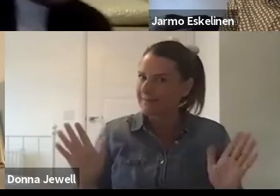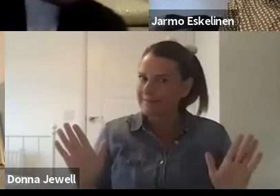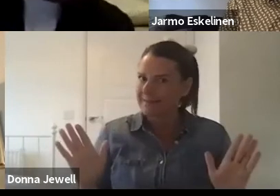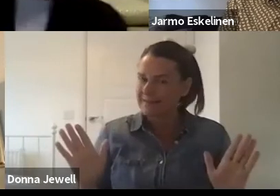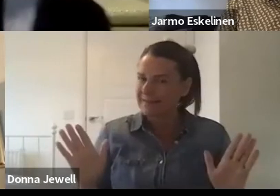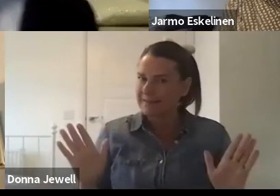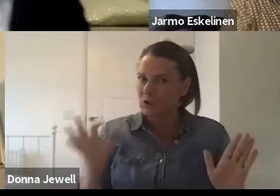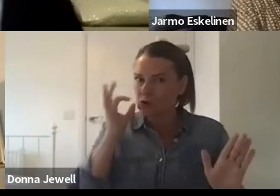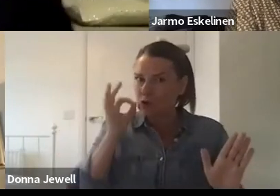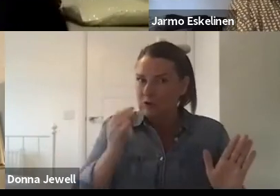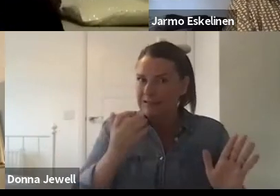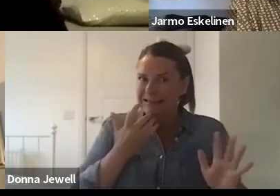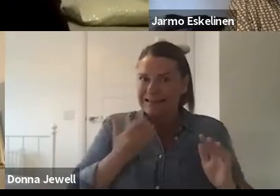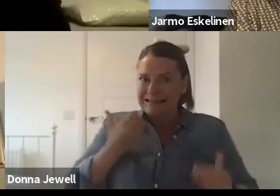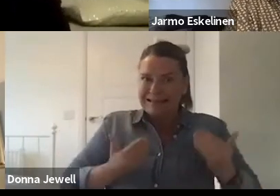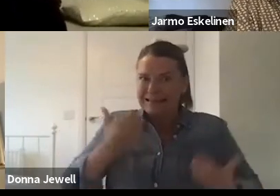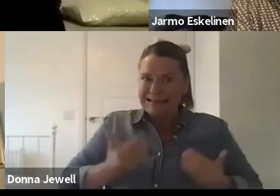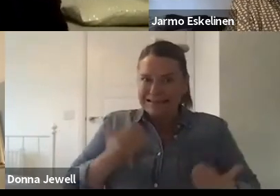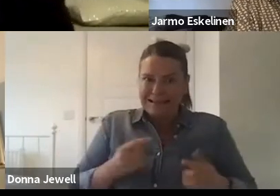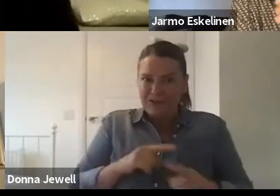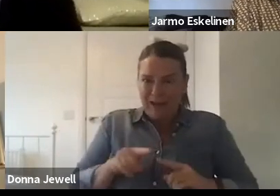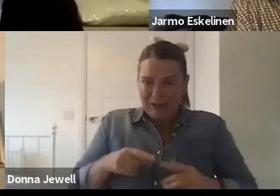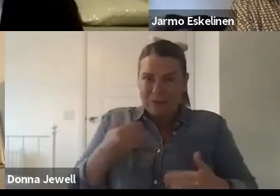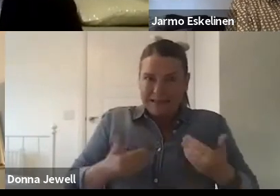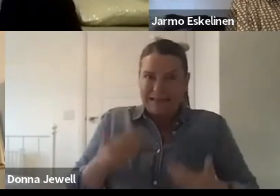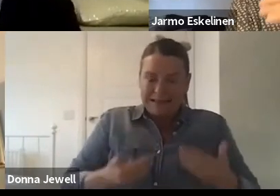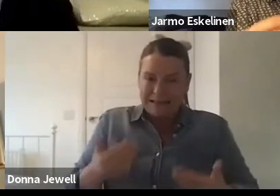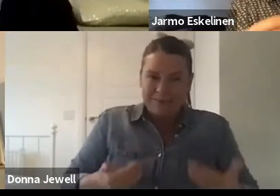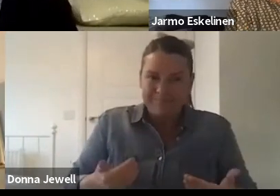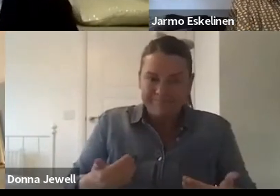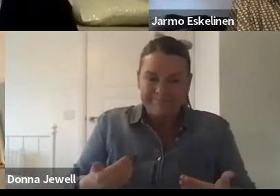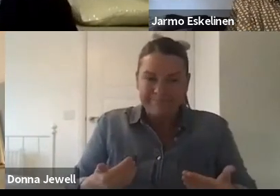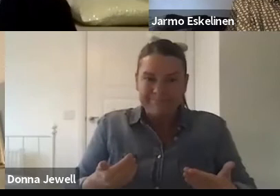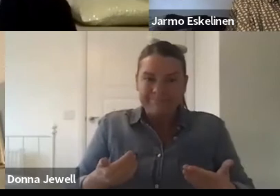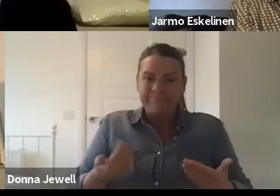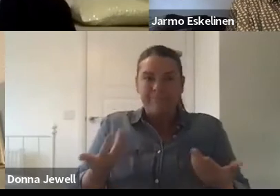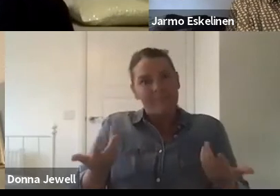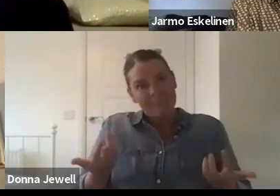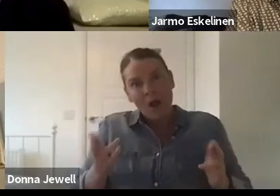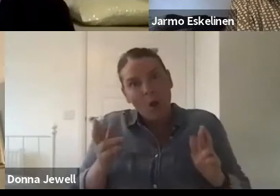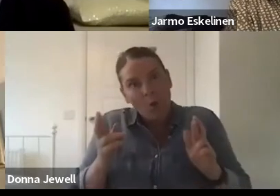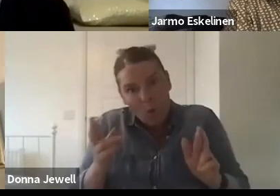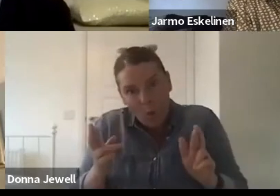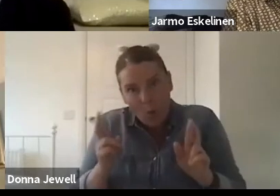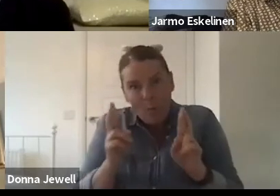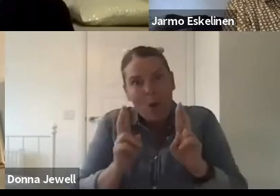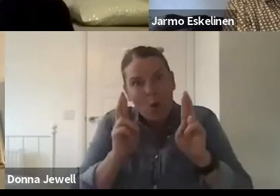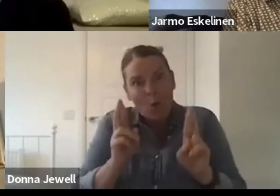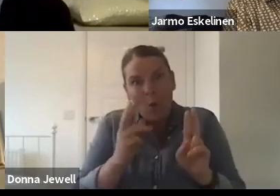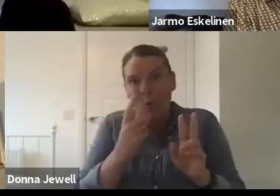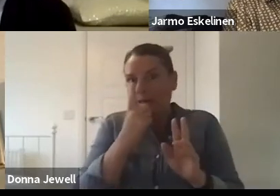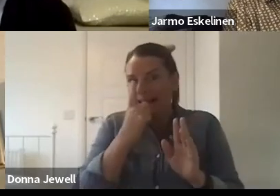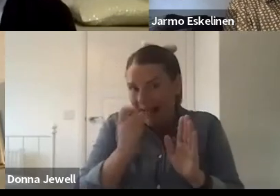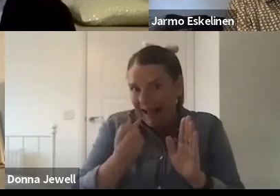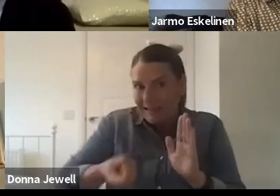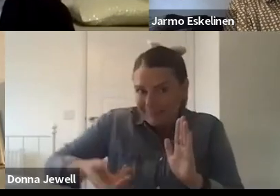confident that we are going to be able to pivot to the creative domain pretty soon. And I think we